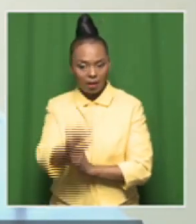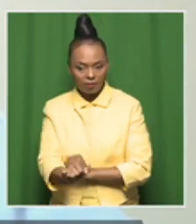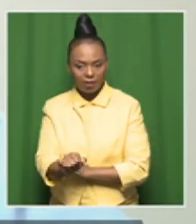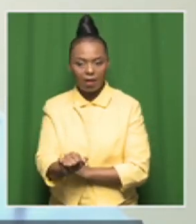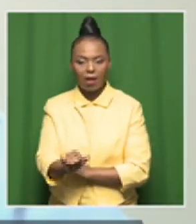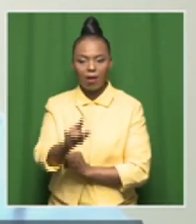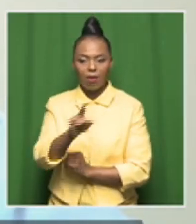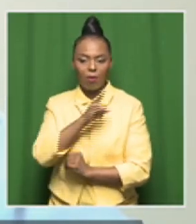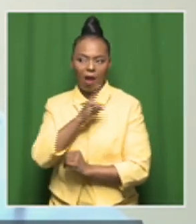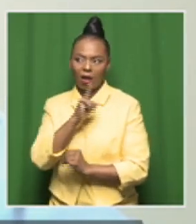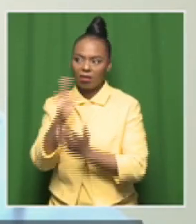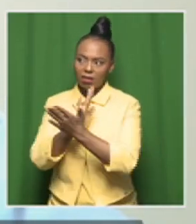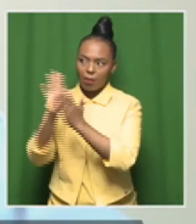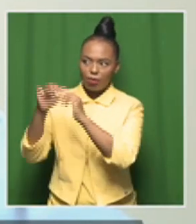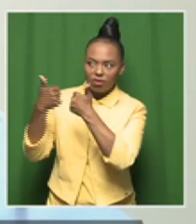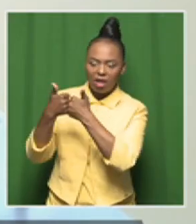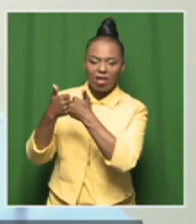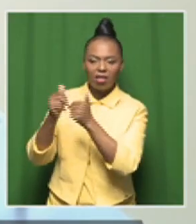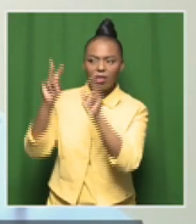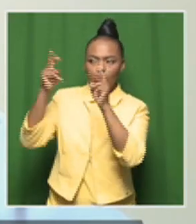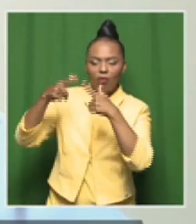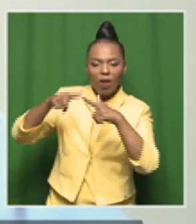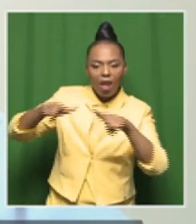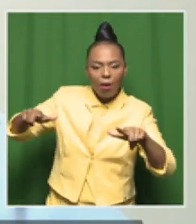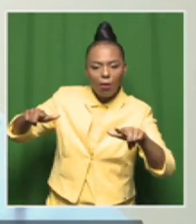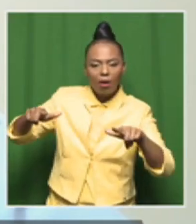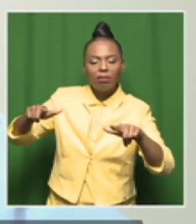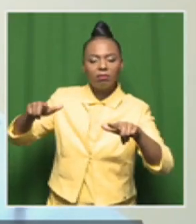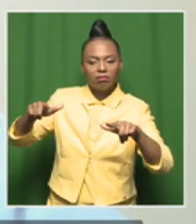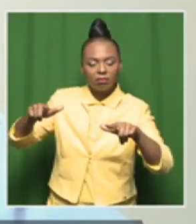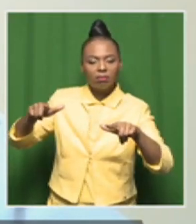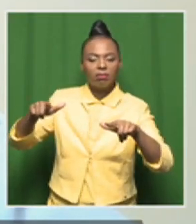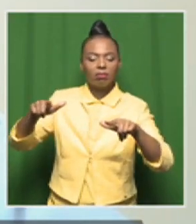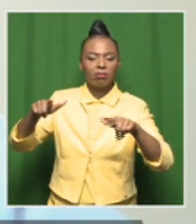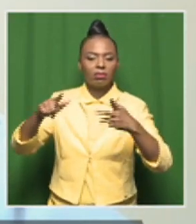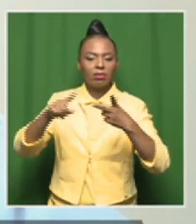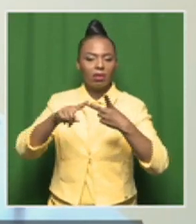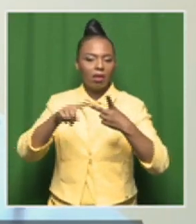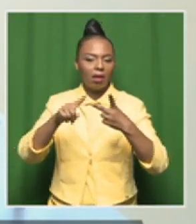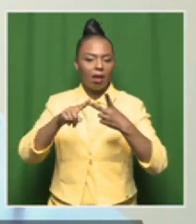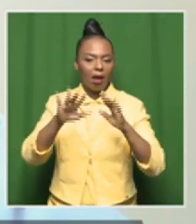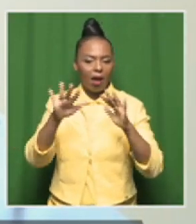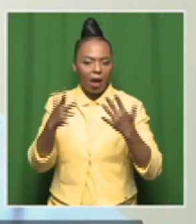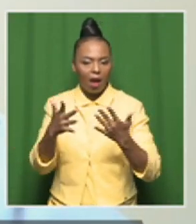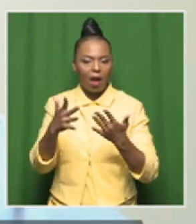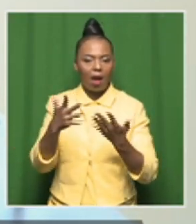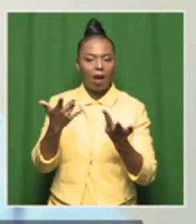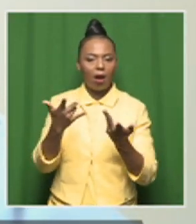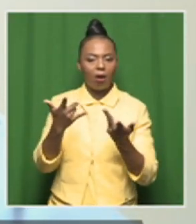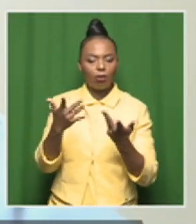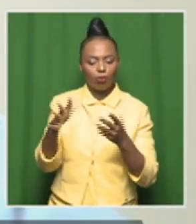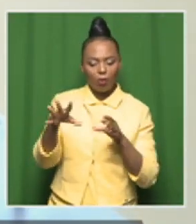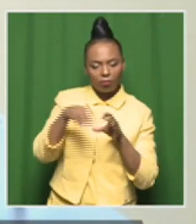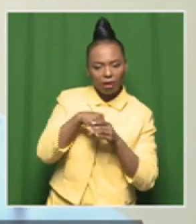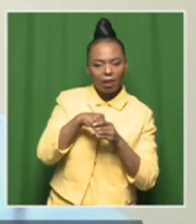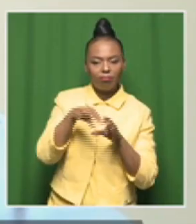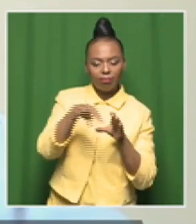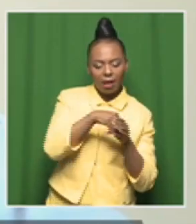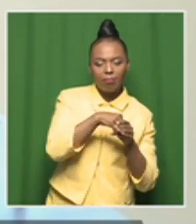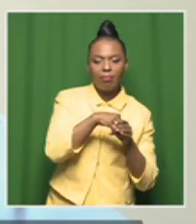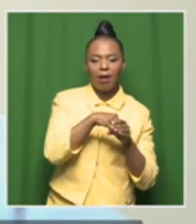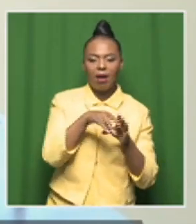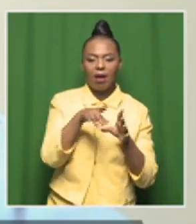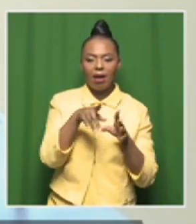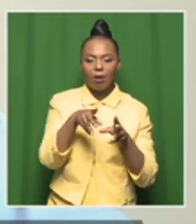challenges around language as well as the stage admission into schools. And I think